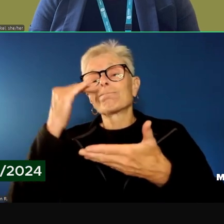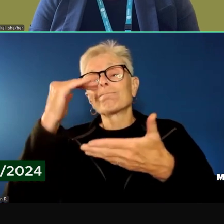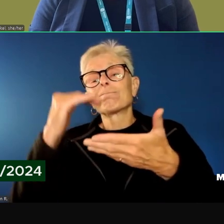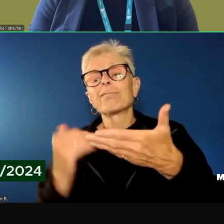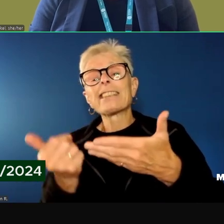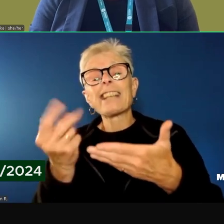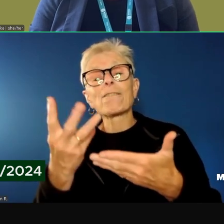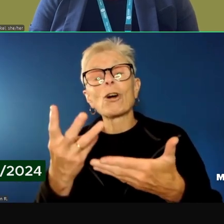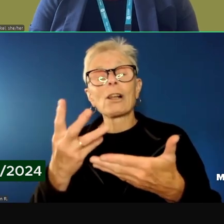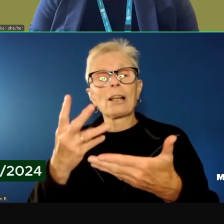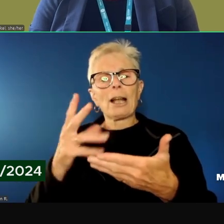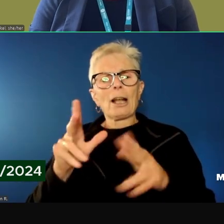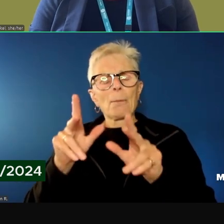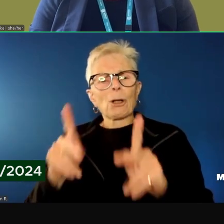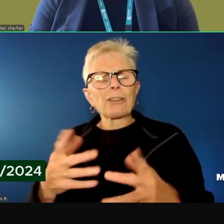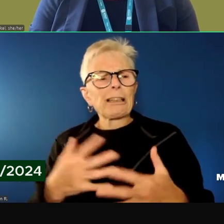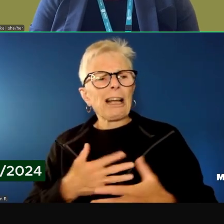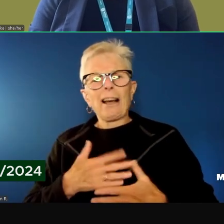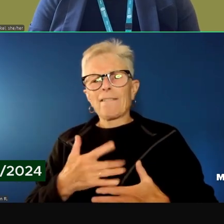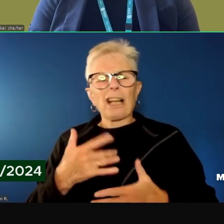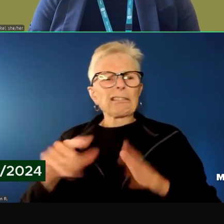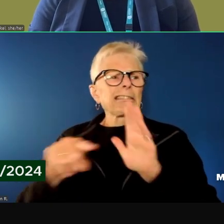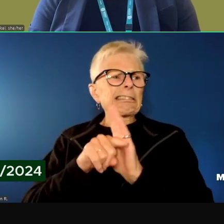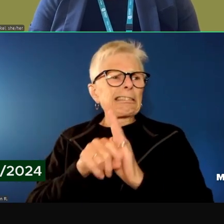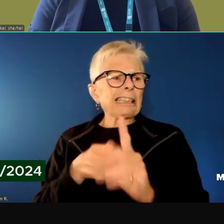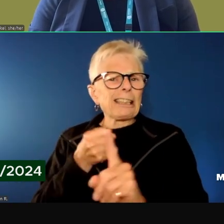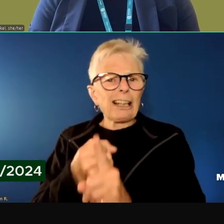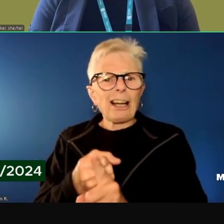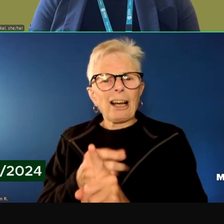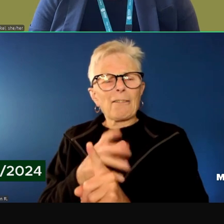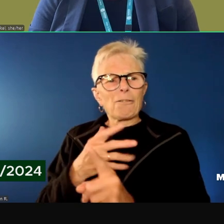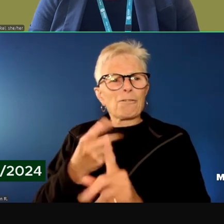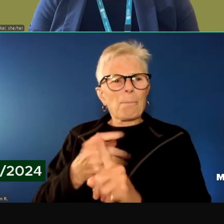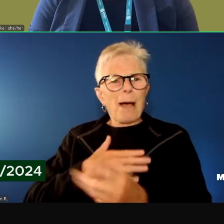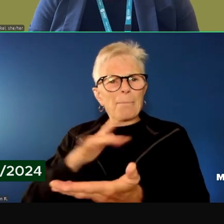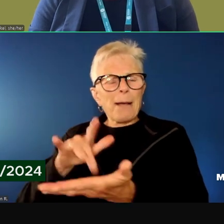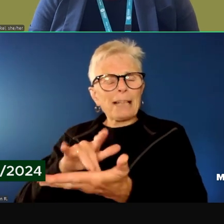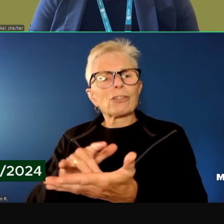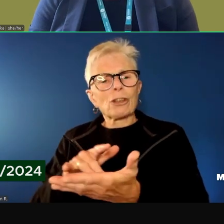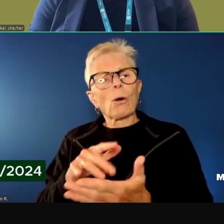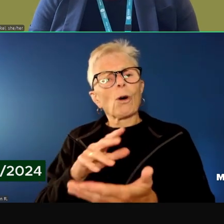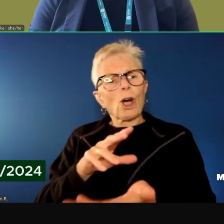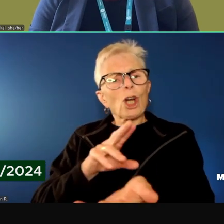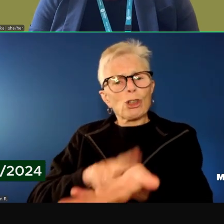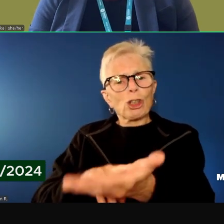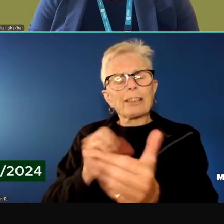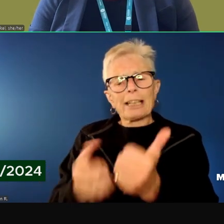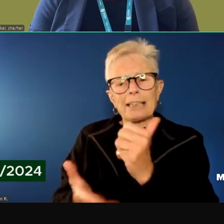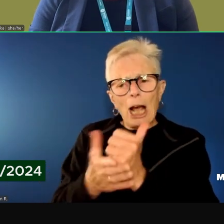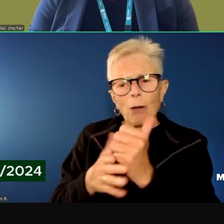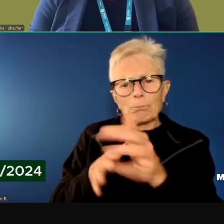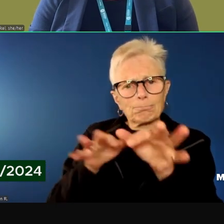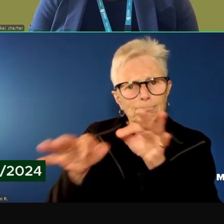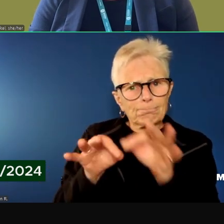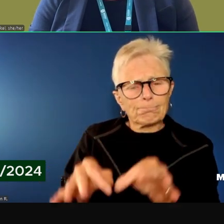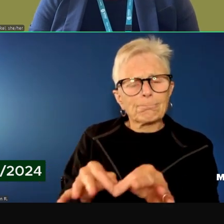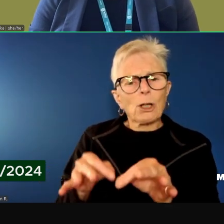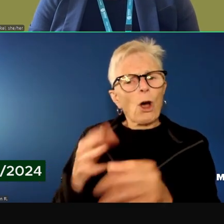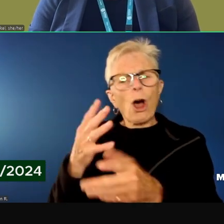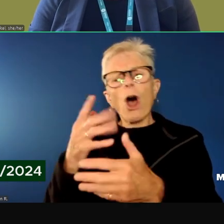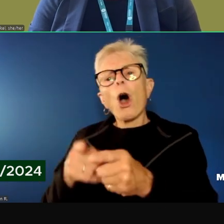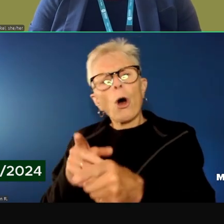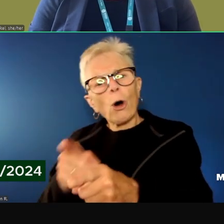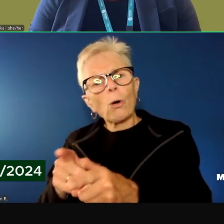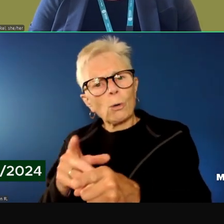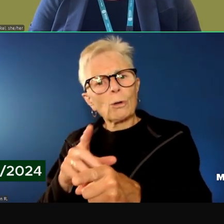might be worried about symptoms or side effects. So understanding medications and what some interactions may be,